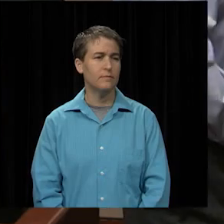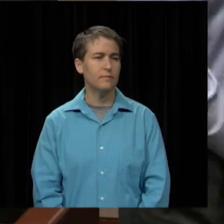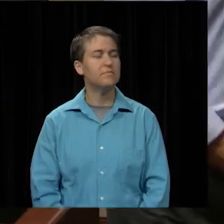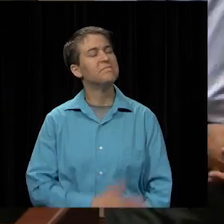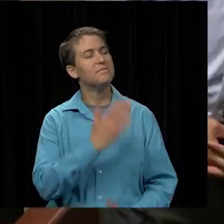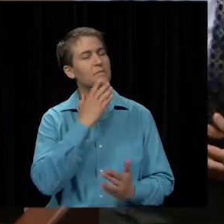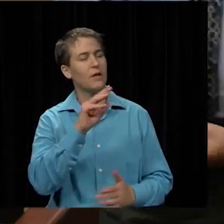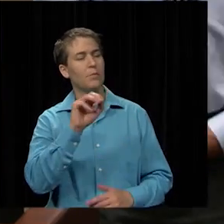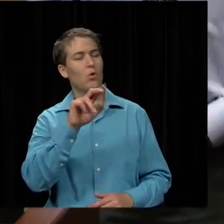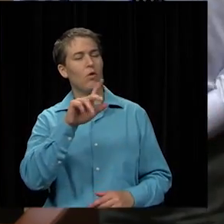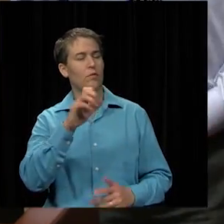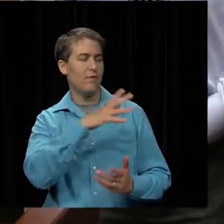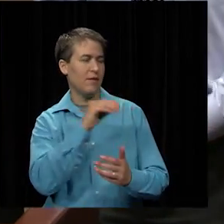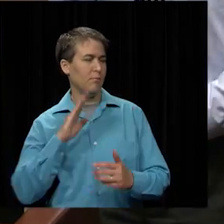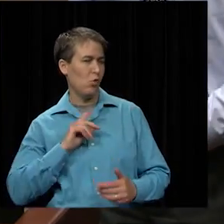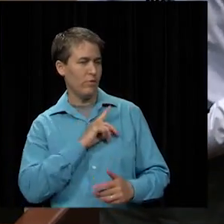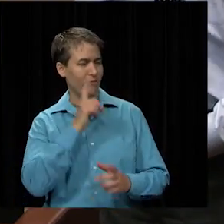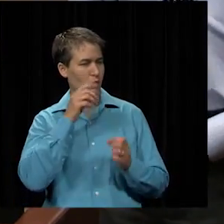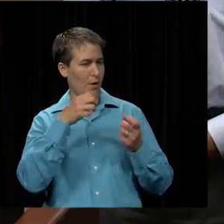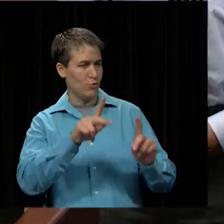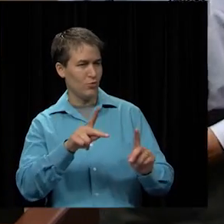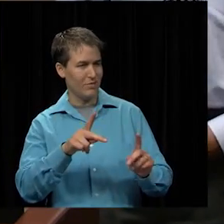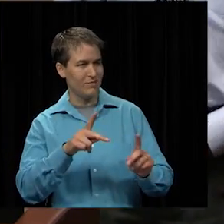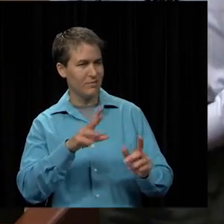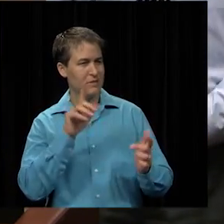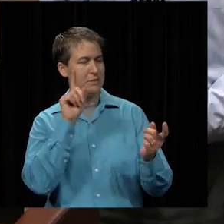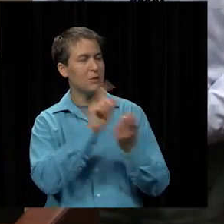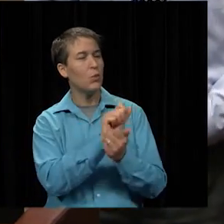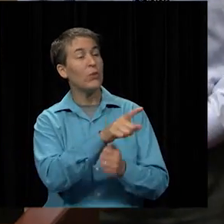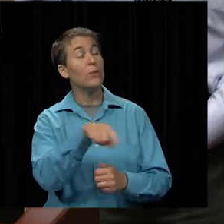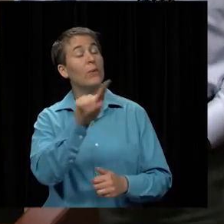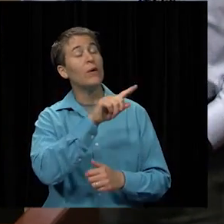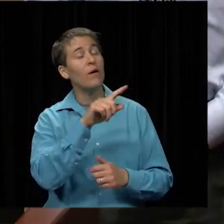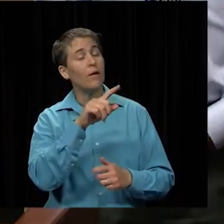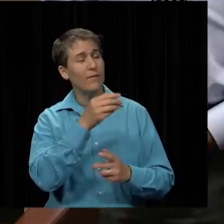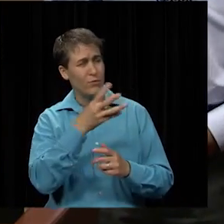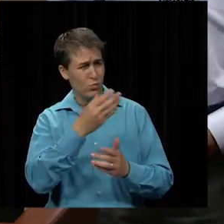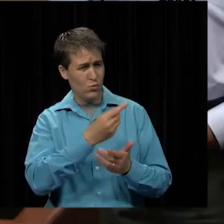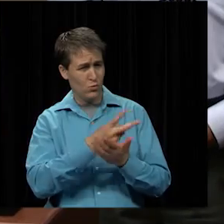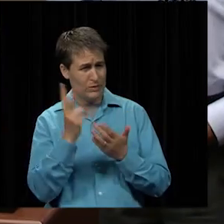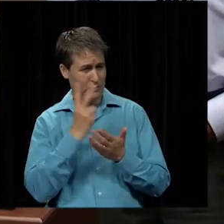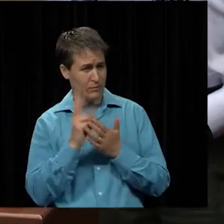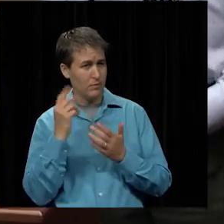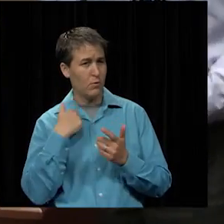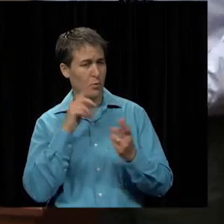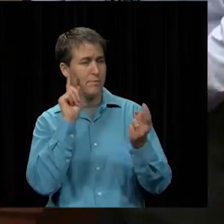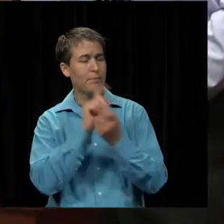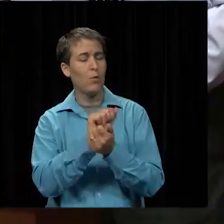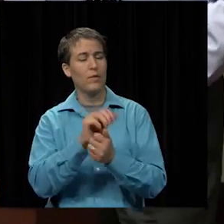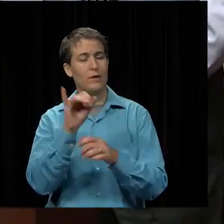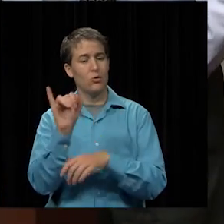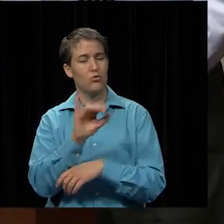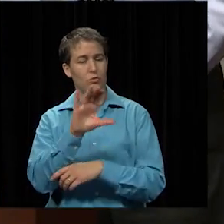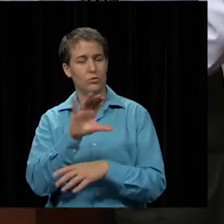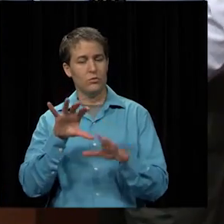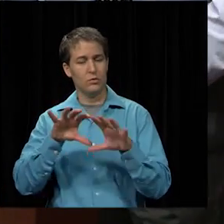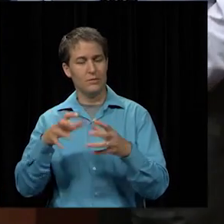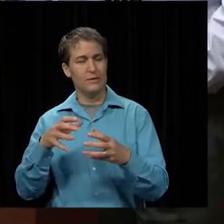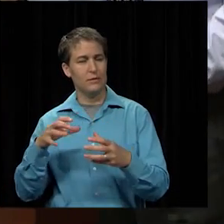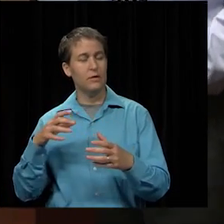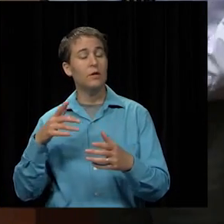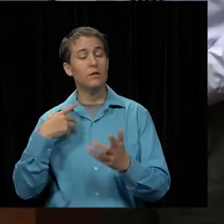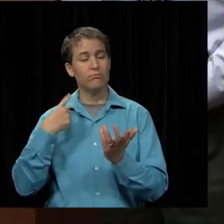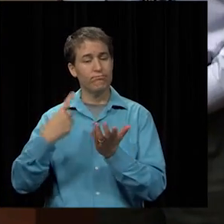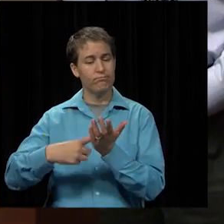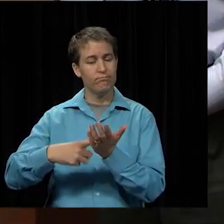Thank you, Merle and the board, for the opportunity to meet with you. A couple of weeks ago, we did meet with the insurance committee to go through the insurance